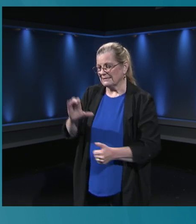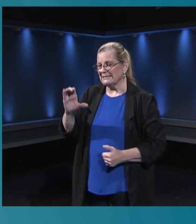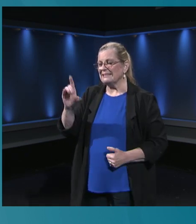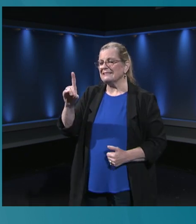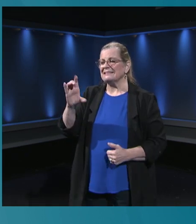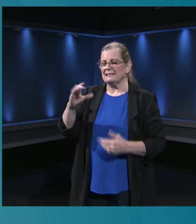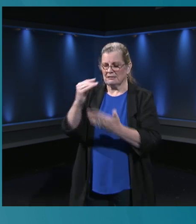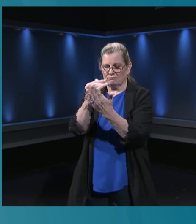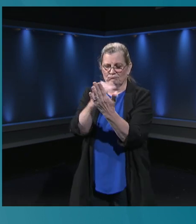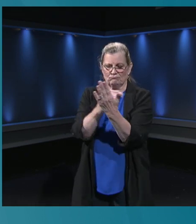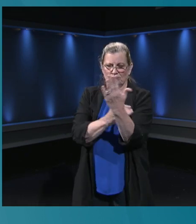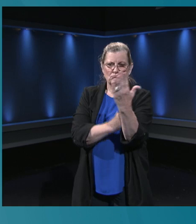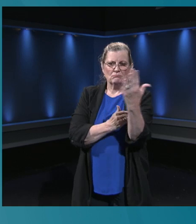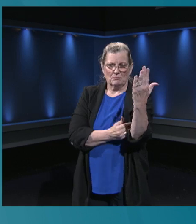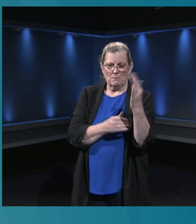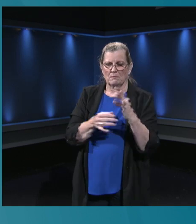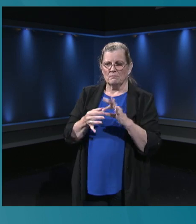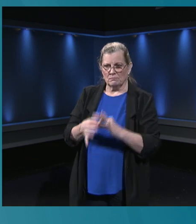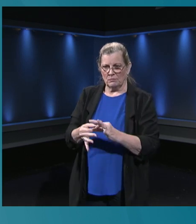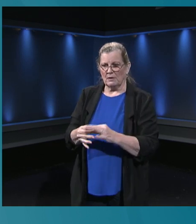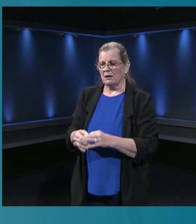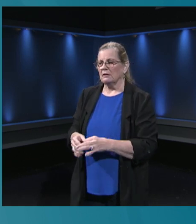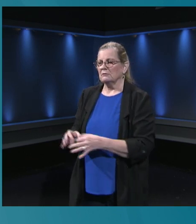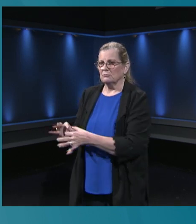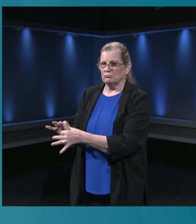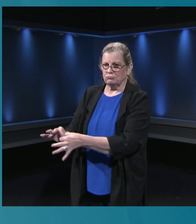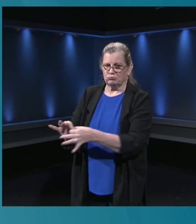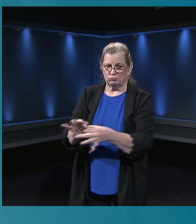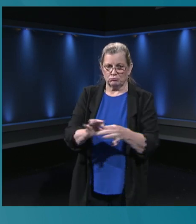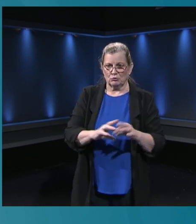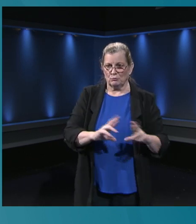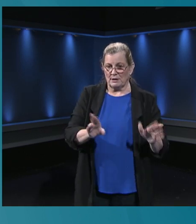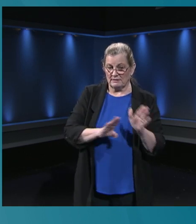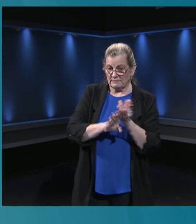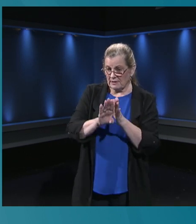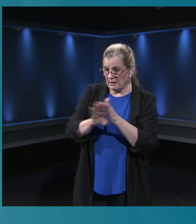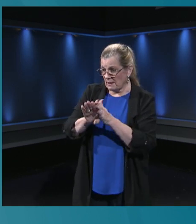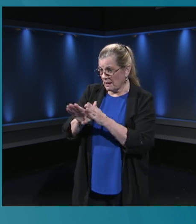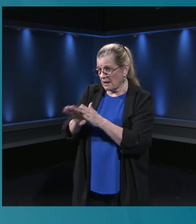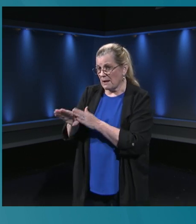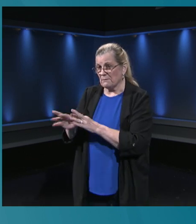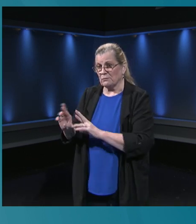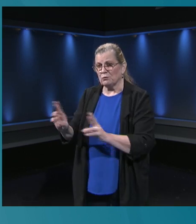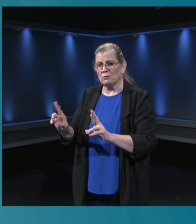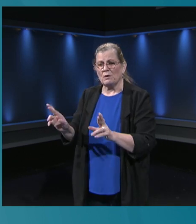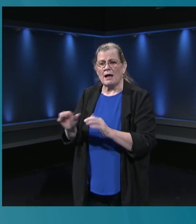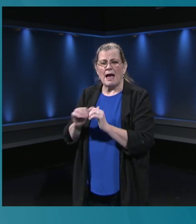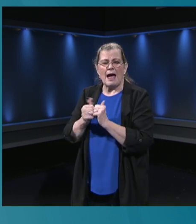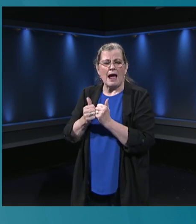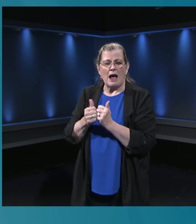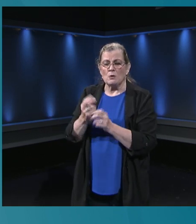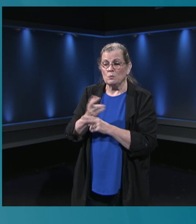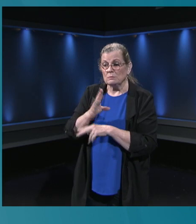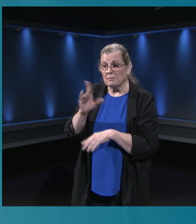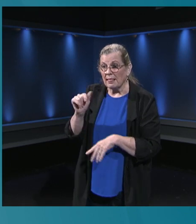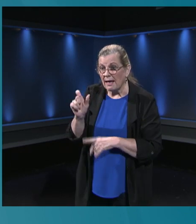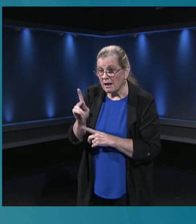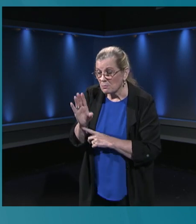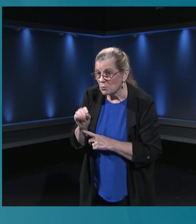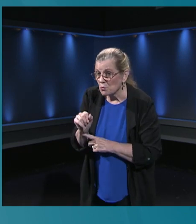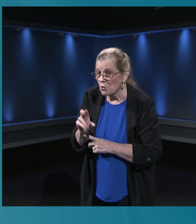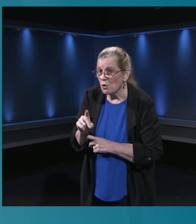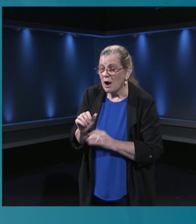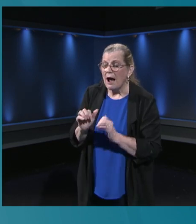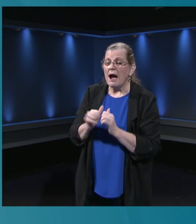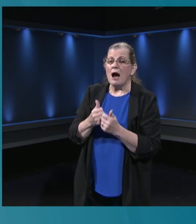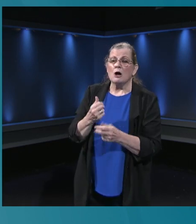collaborated and provided professional development from our staff to their staff. How to use Blackboard, how to use Google Meet so that they